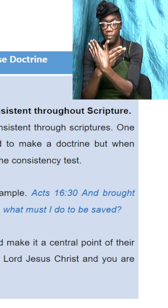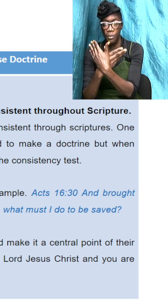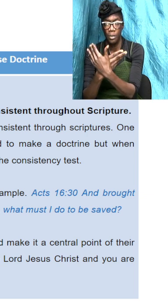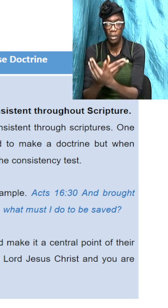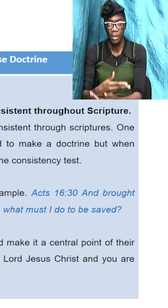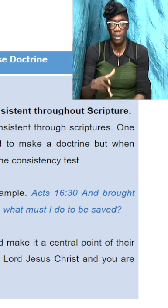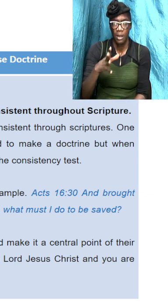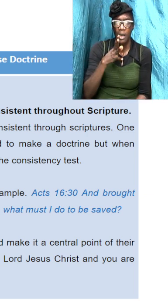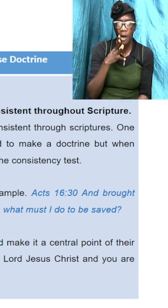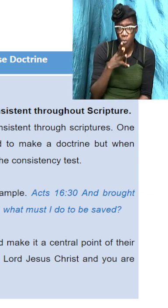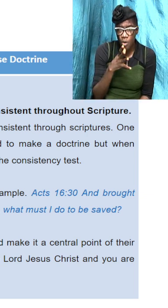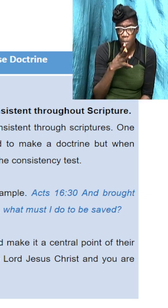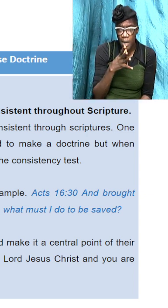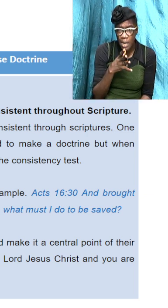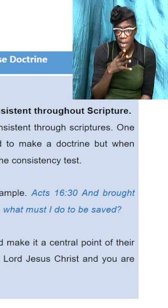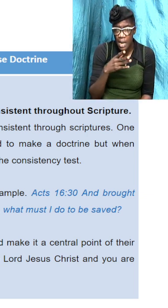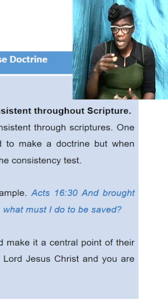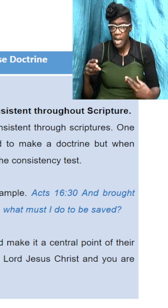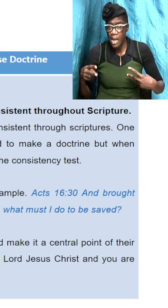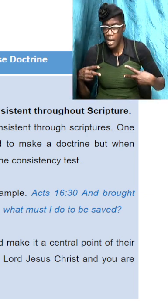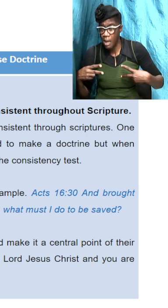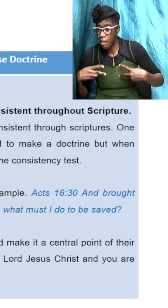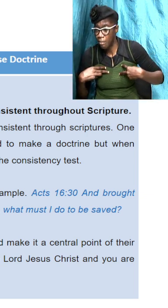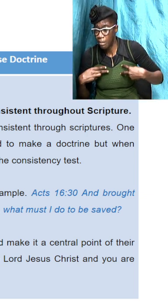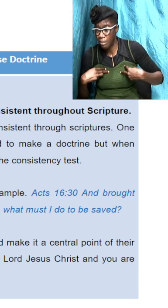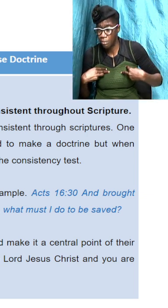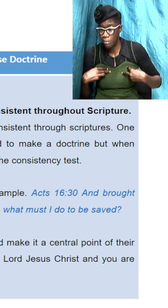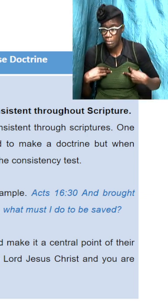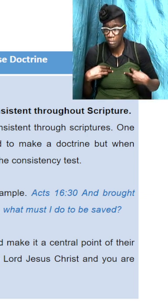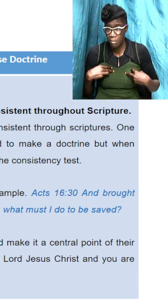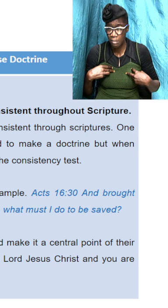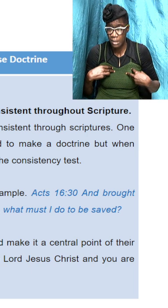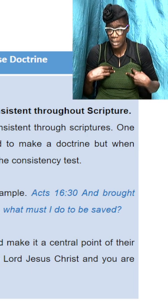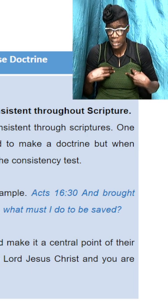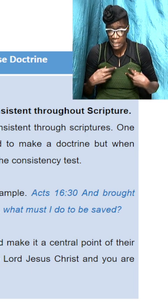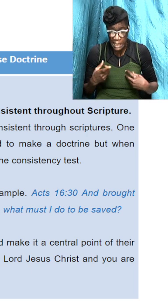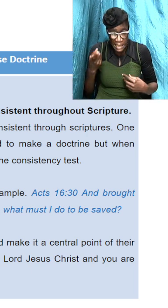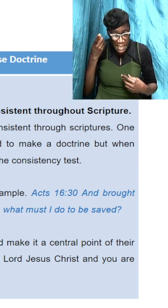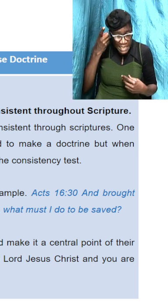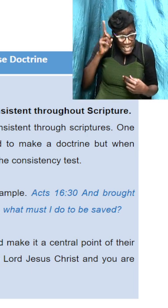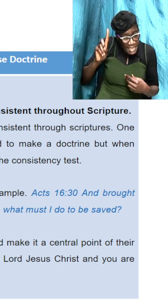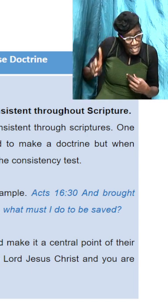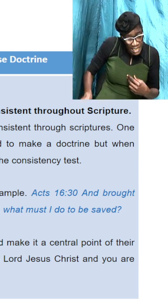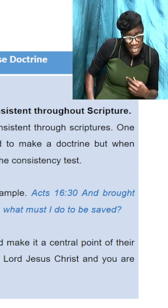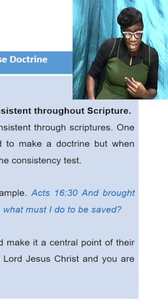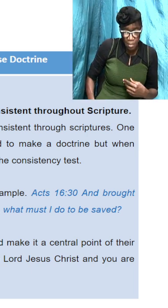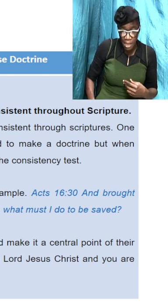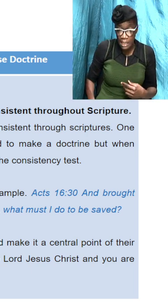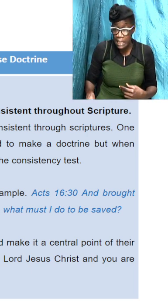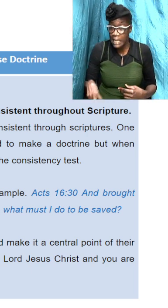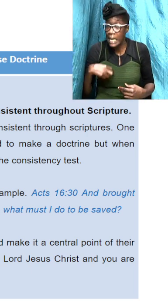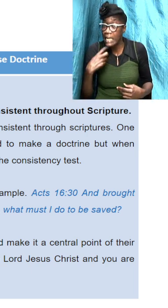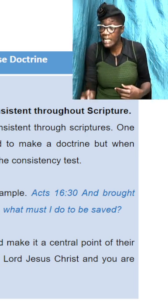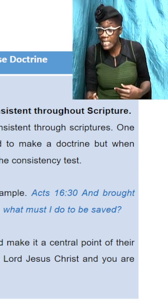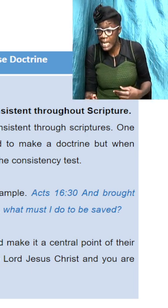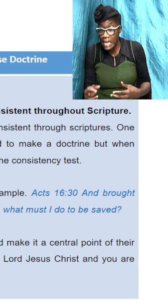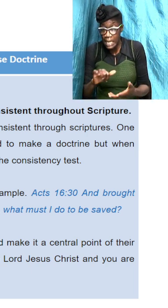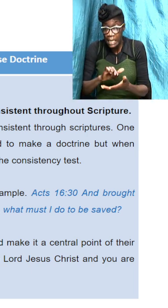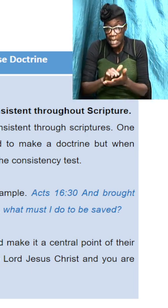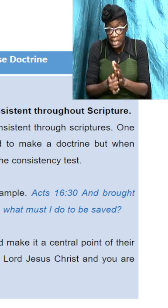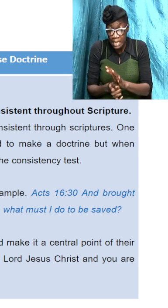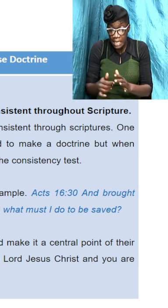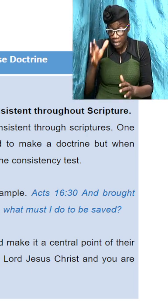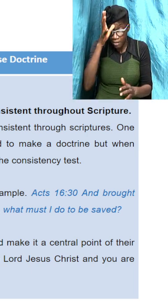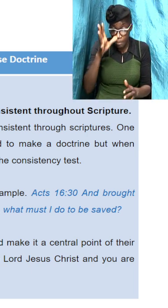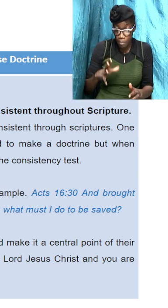following BNM and she said these men are men of God and she did that for a while but then Paul